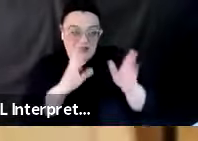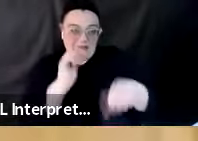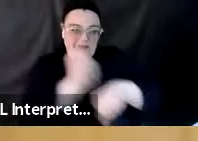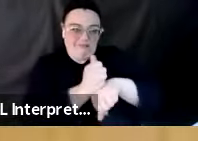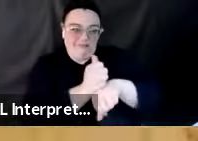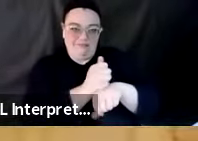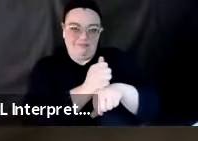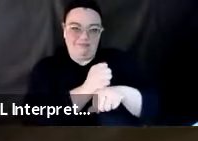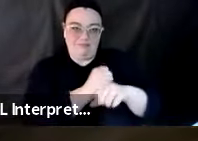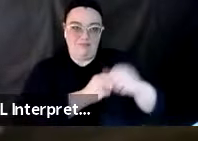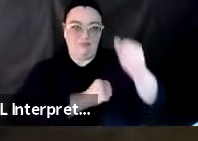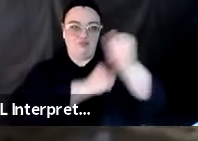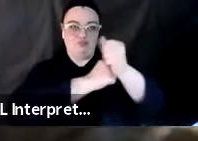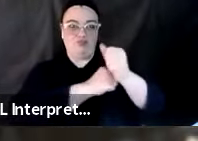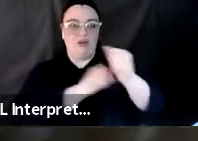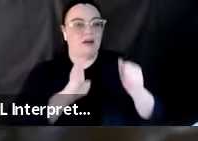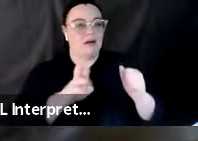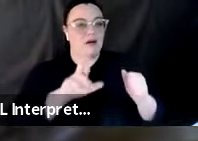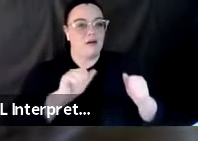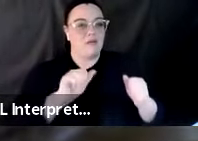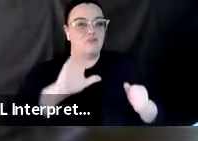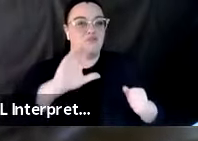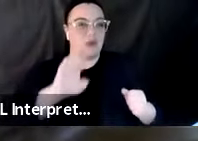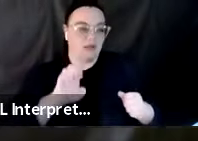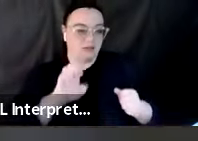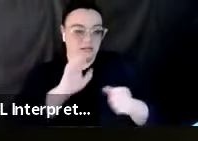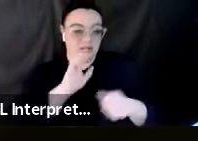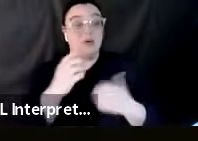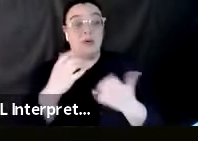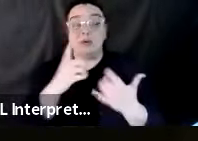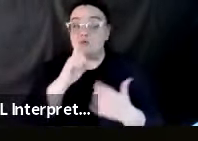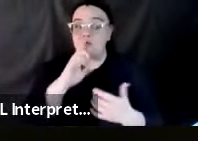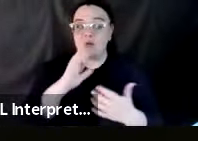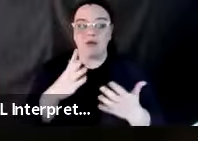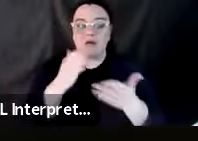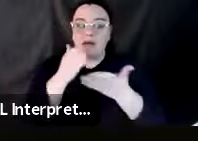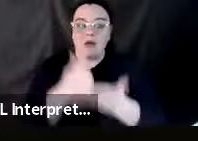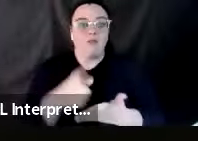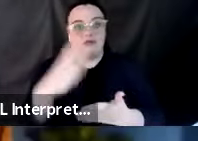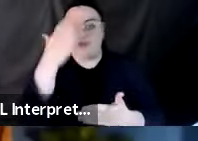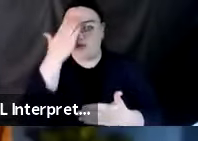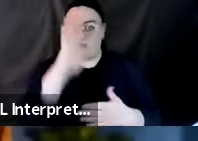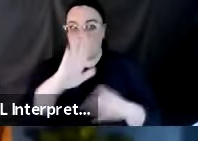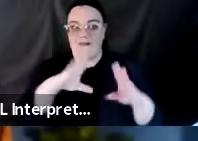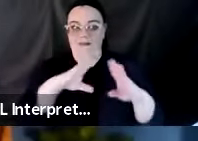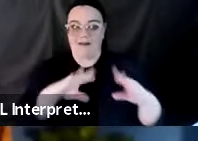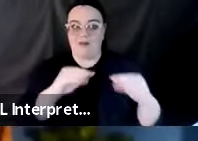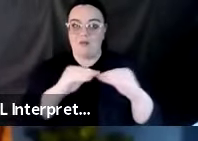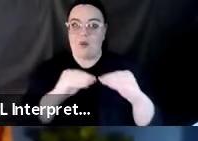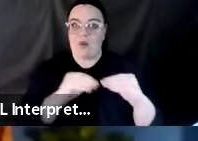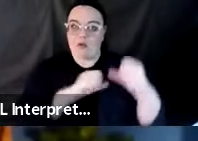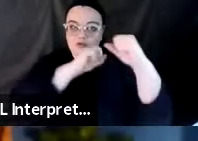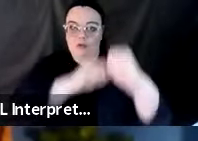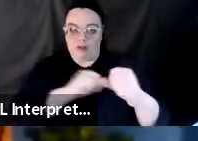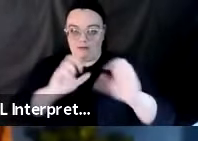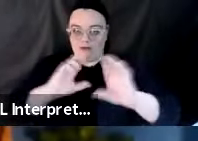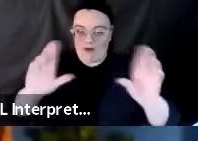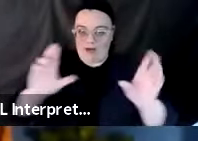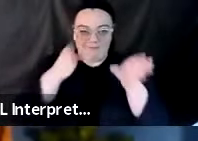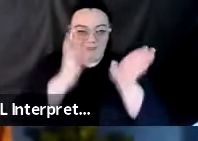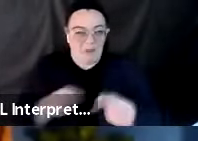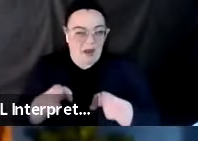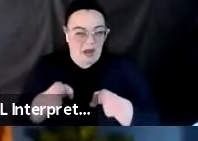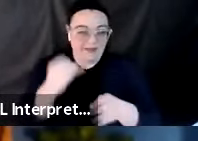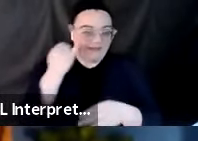peace of mind knowing that your home is no longer a disaster waiting to happen. You've strengthened your house and it's better prepared. Finally,